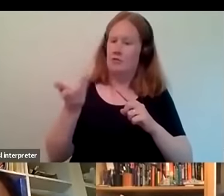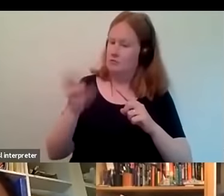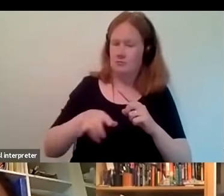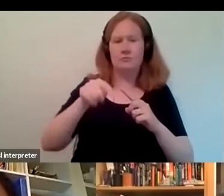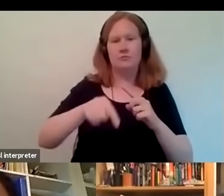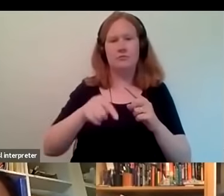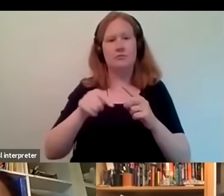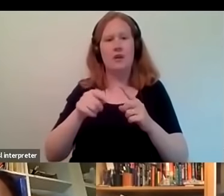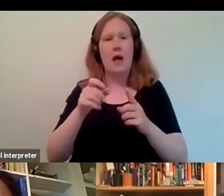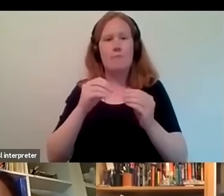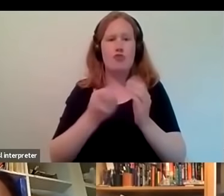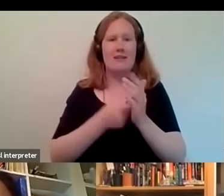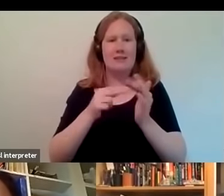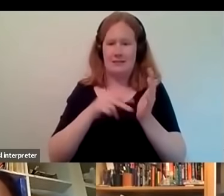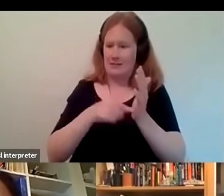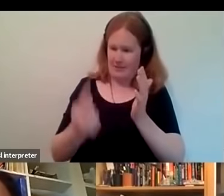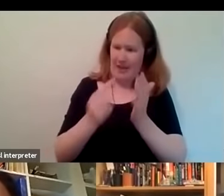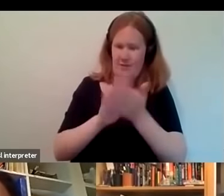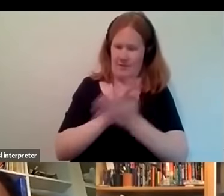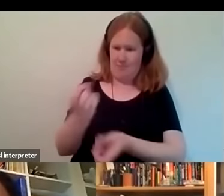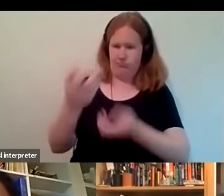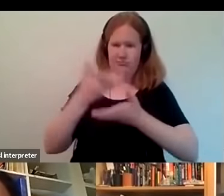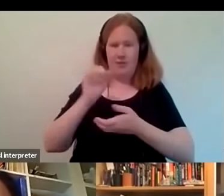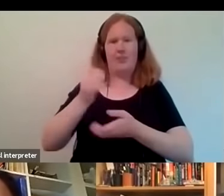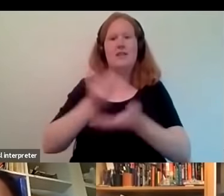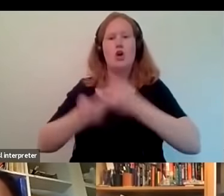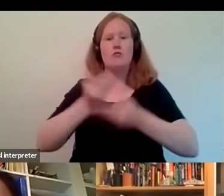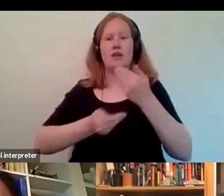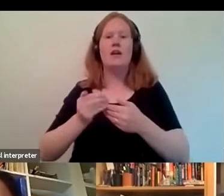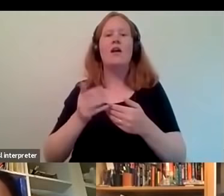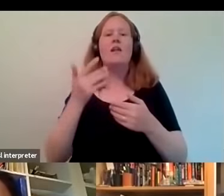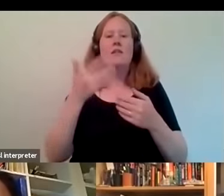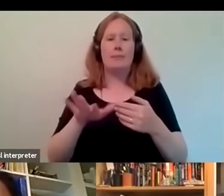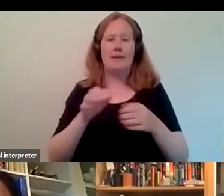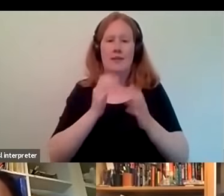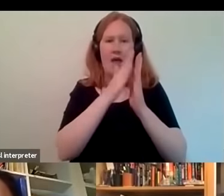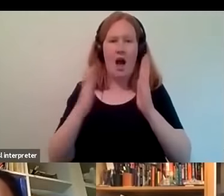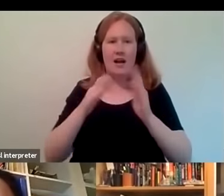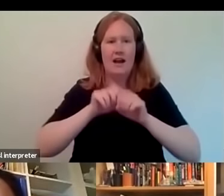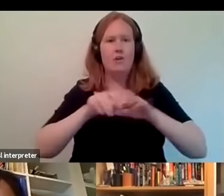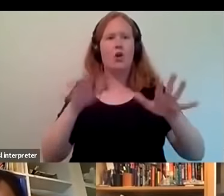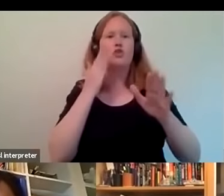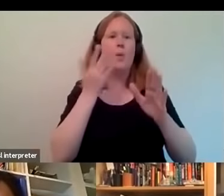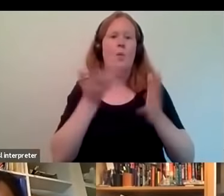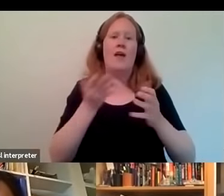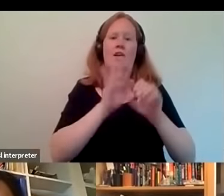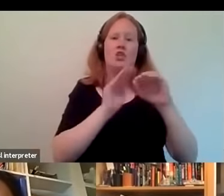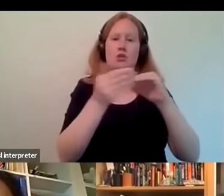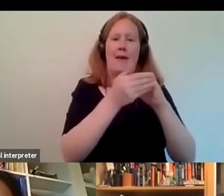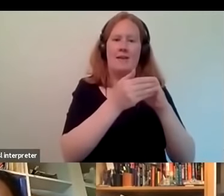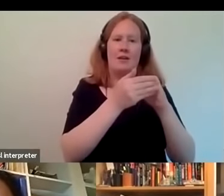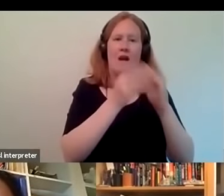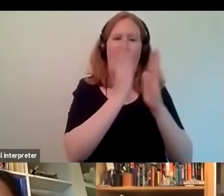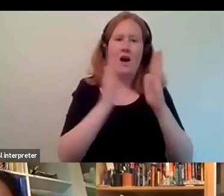story with us and most recently when we launched the archive at the jamaican high commission we had lovers rock legend